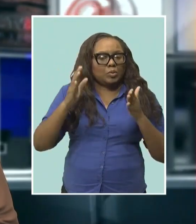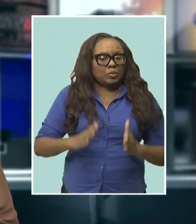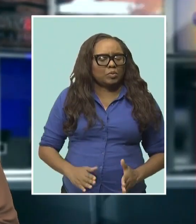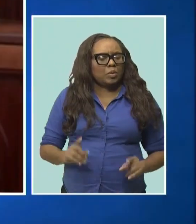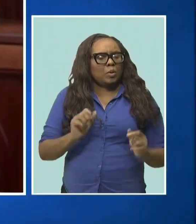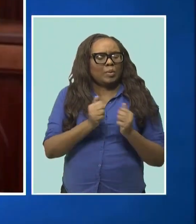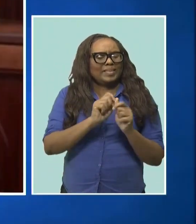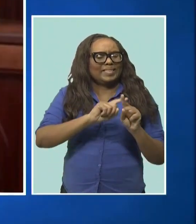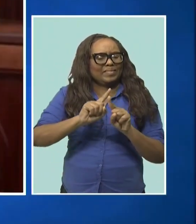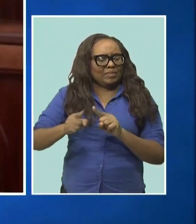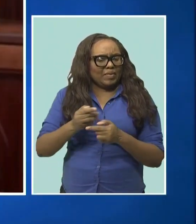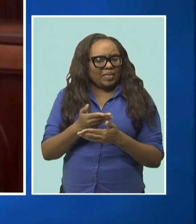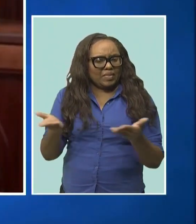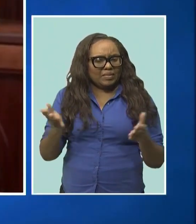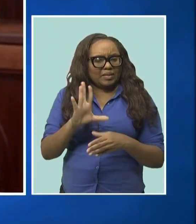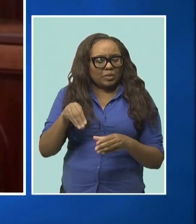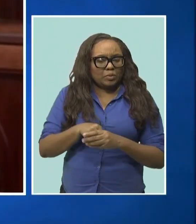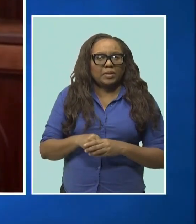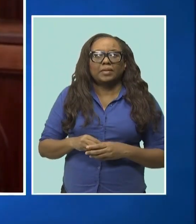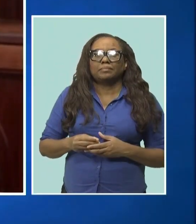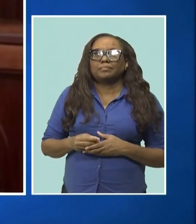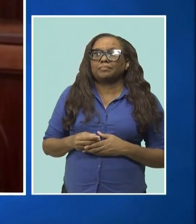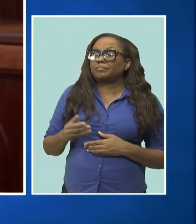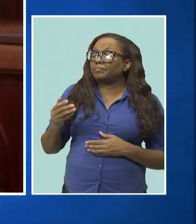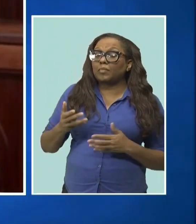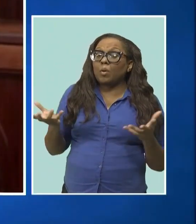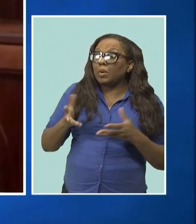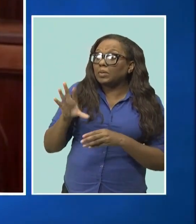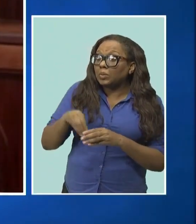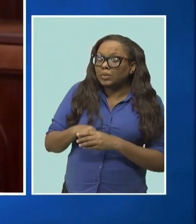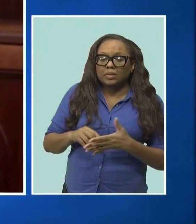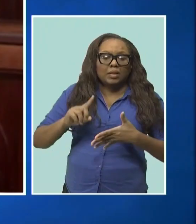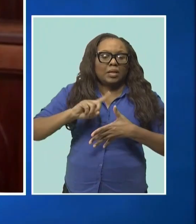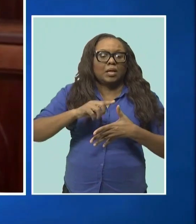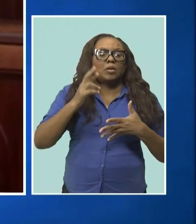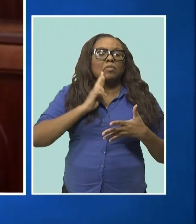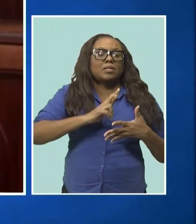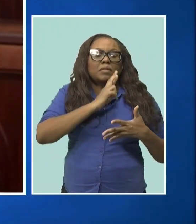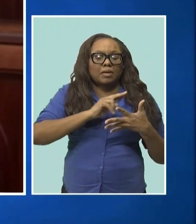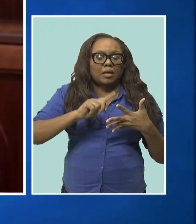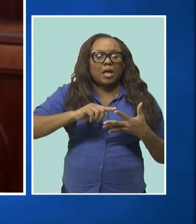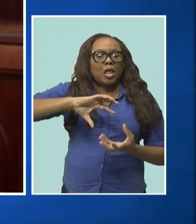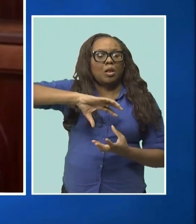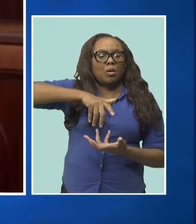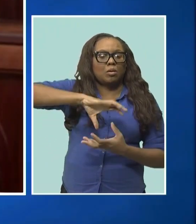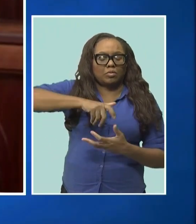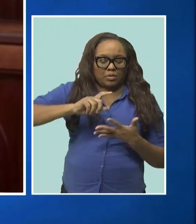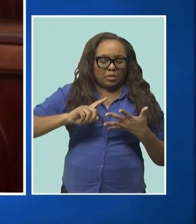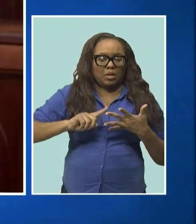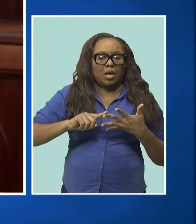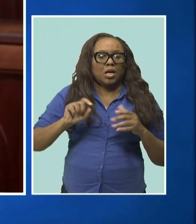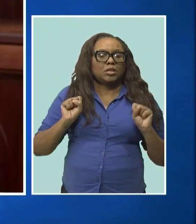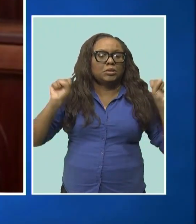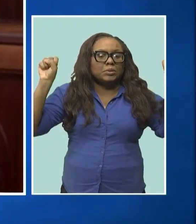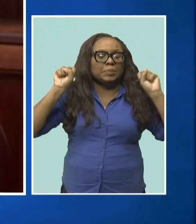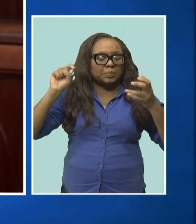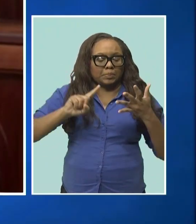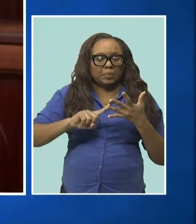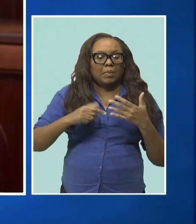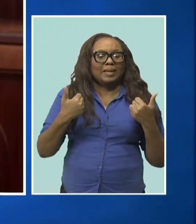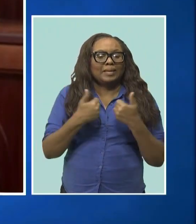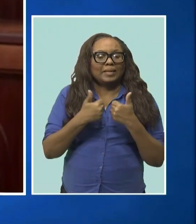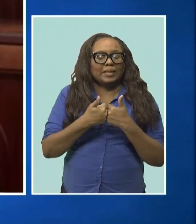Such as restaurants, laundry, gym, games room,